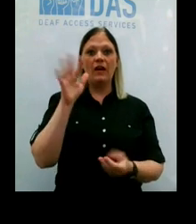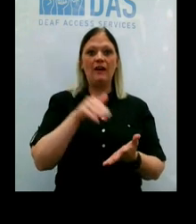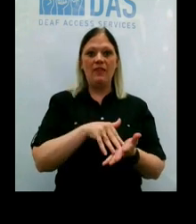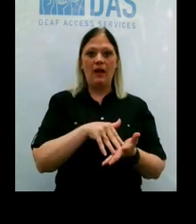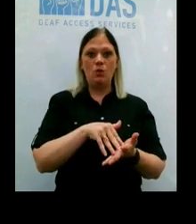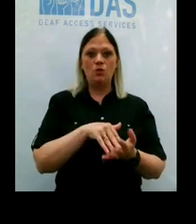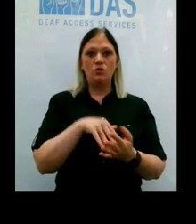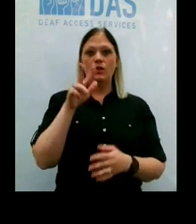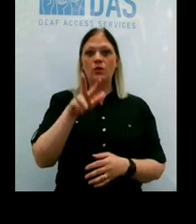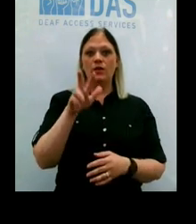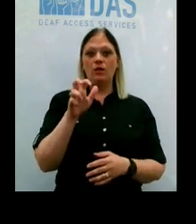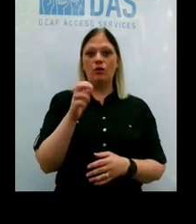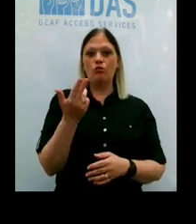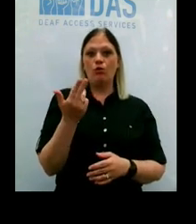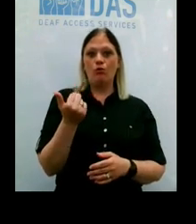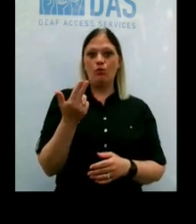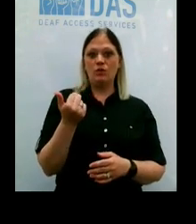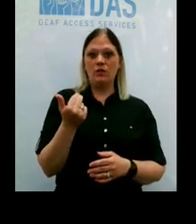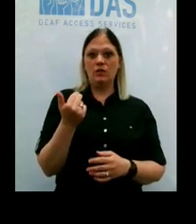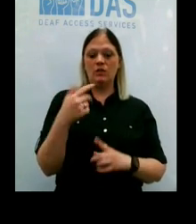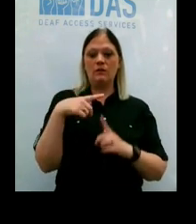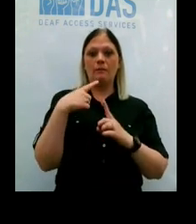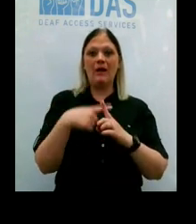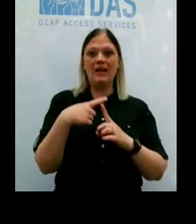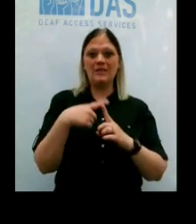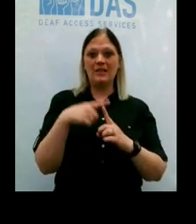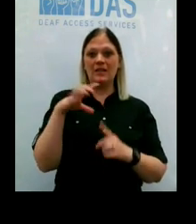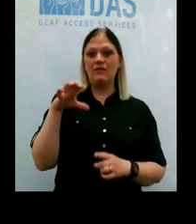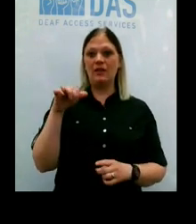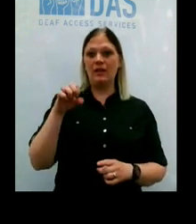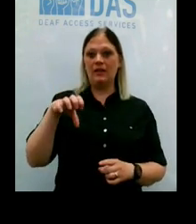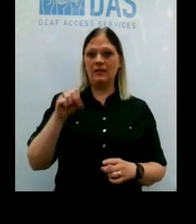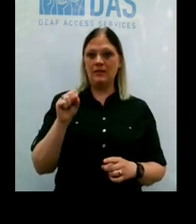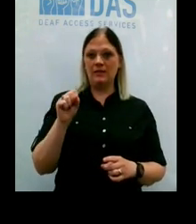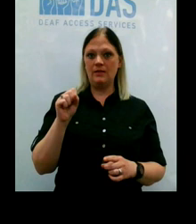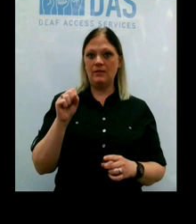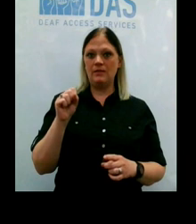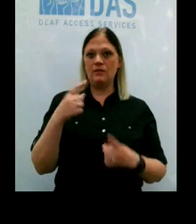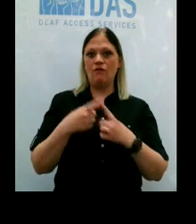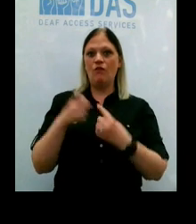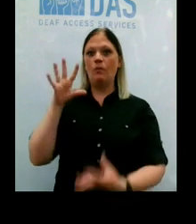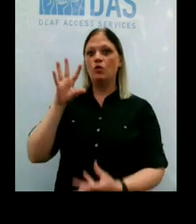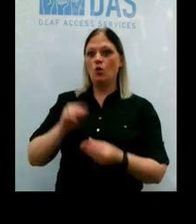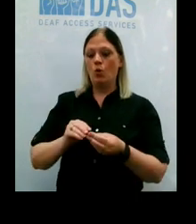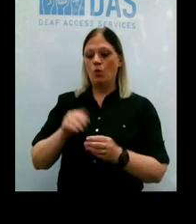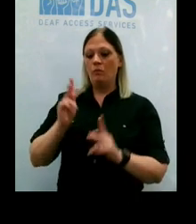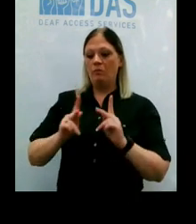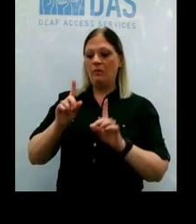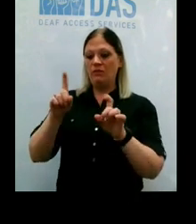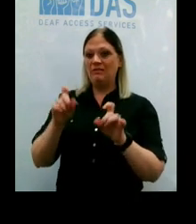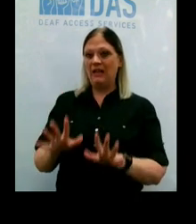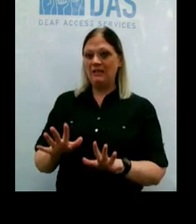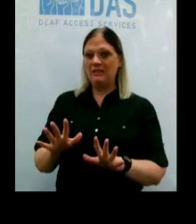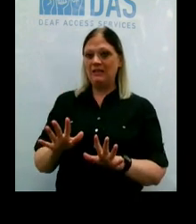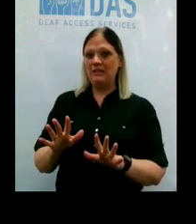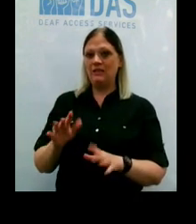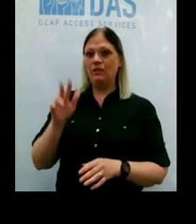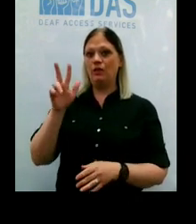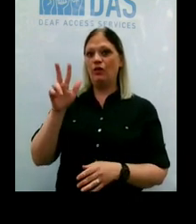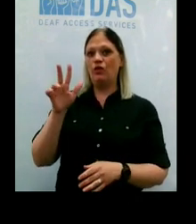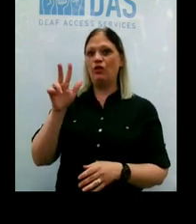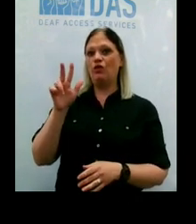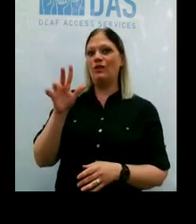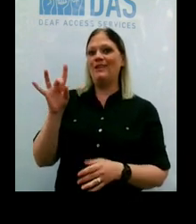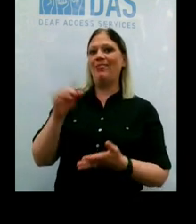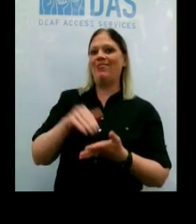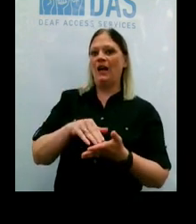,313 positive cases out of a total of 38,086 people